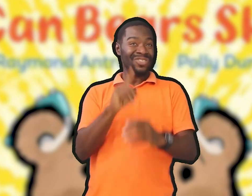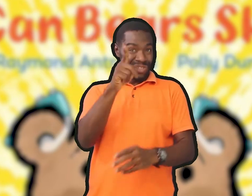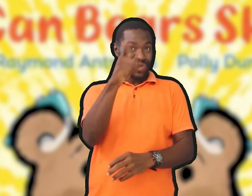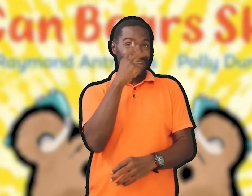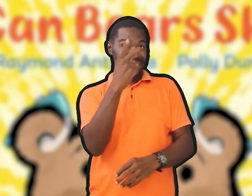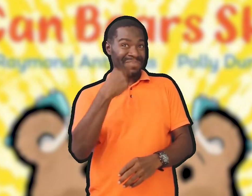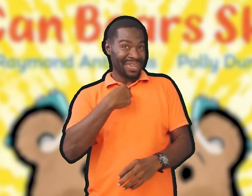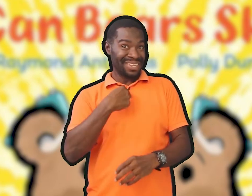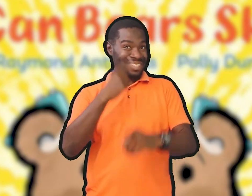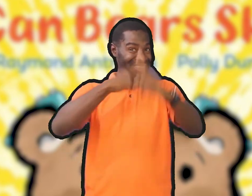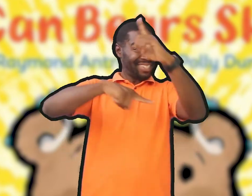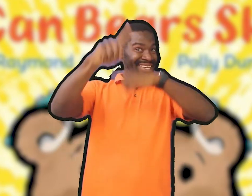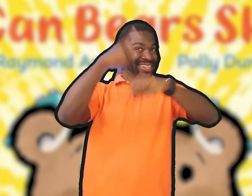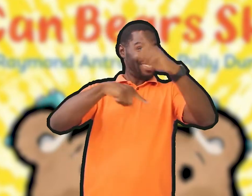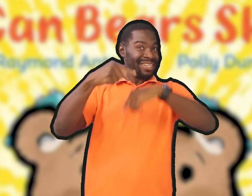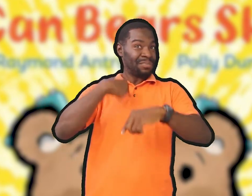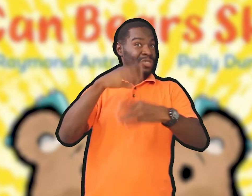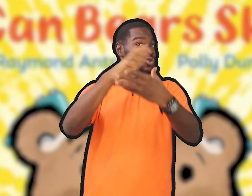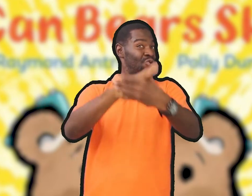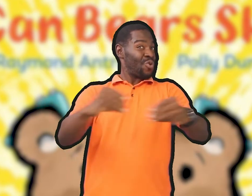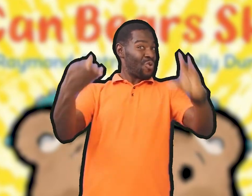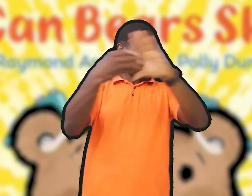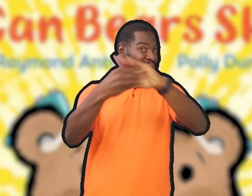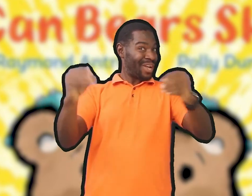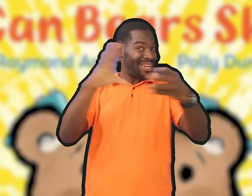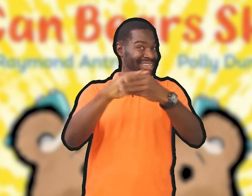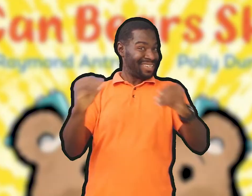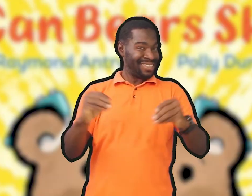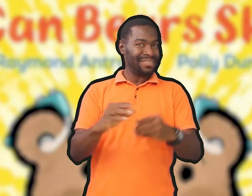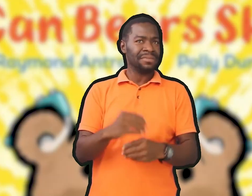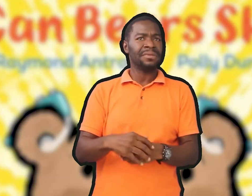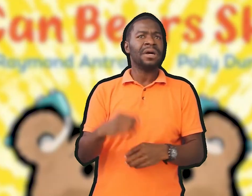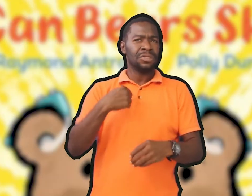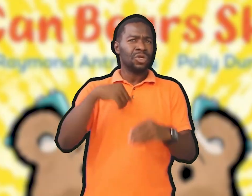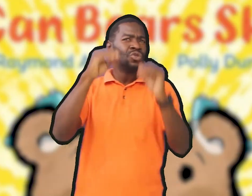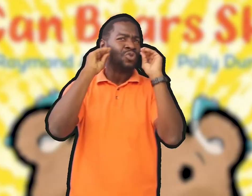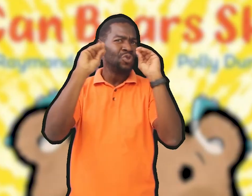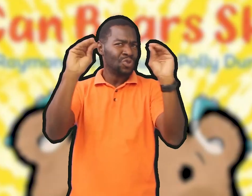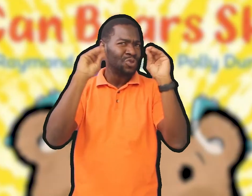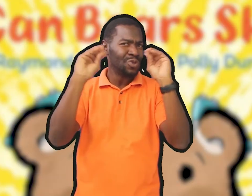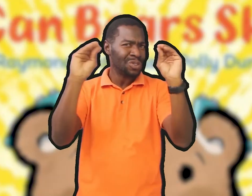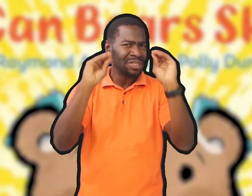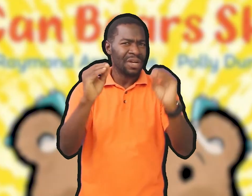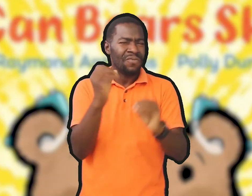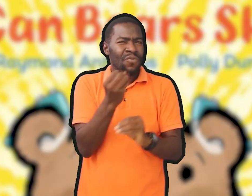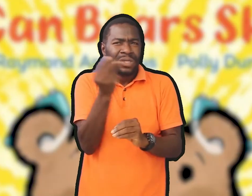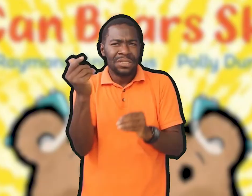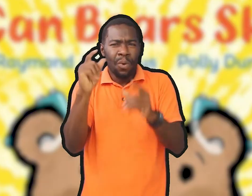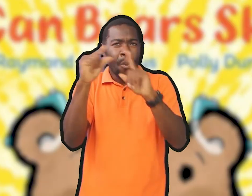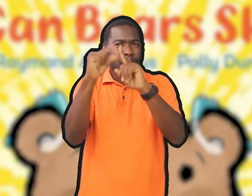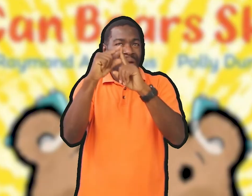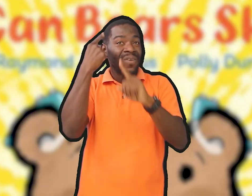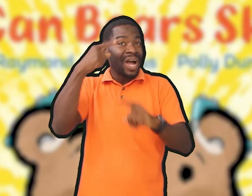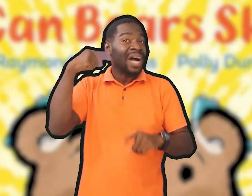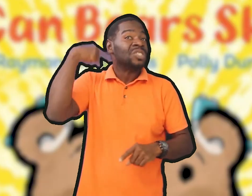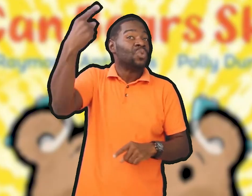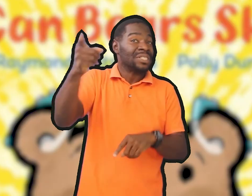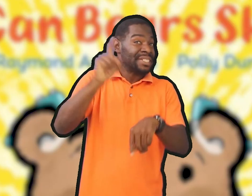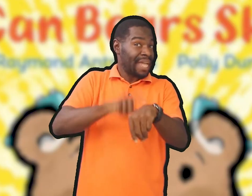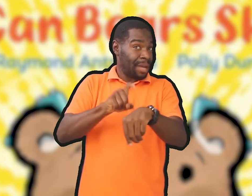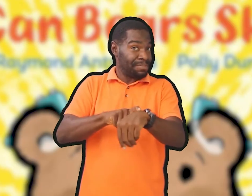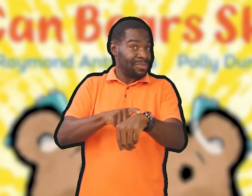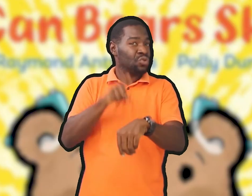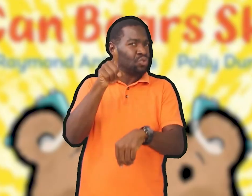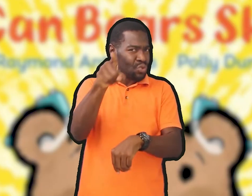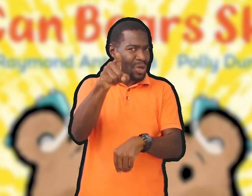Did you notice me sign in during the story? I am going to teach you a few words so next